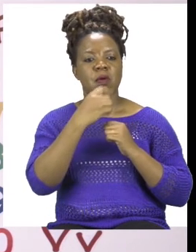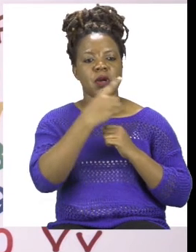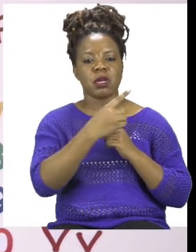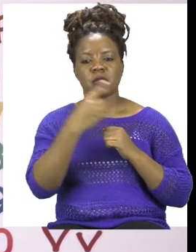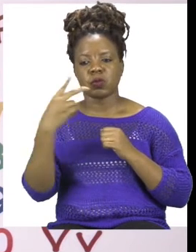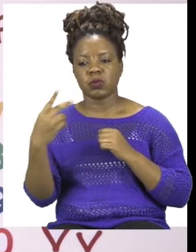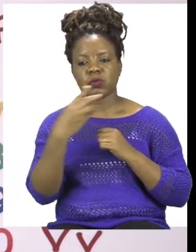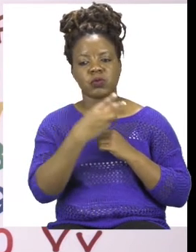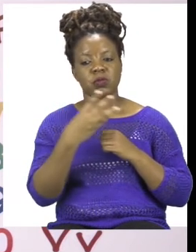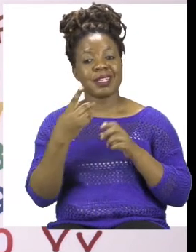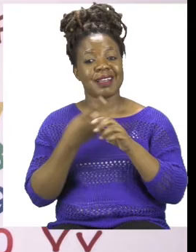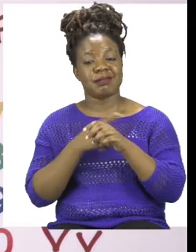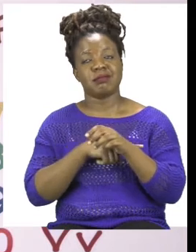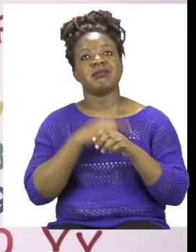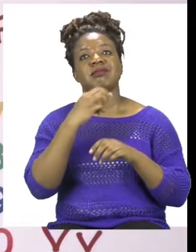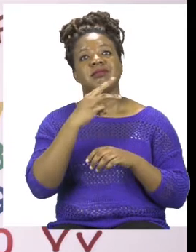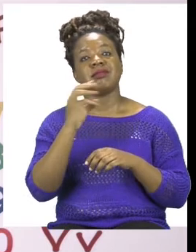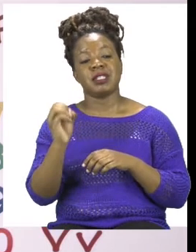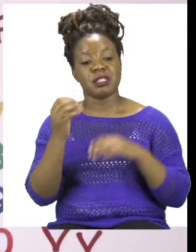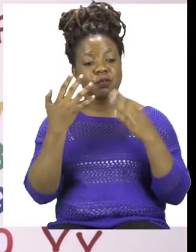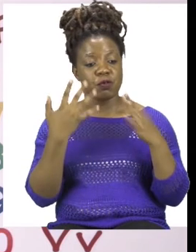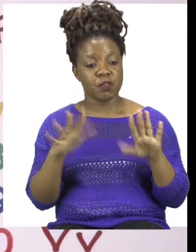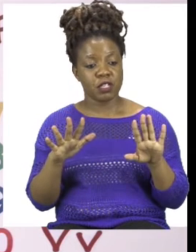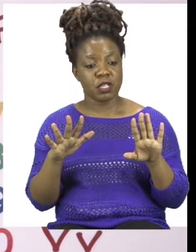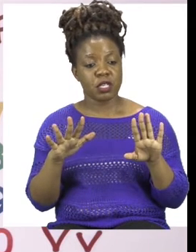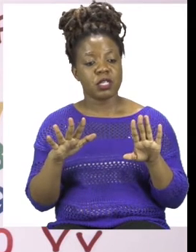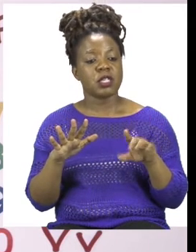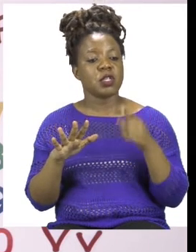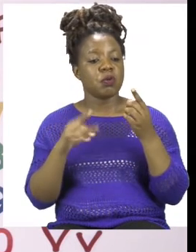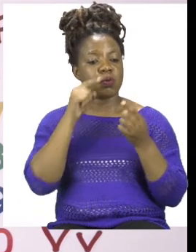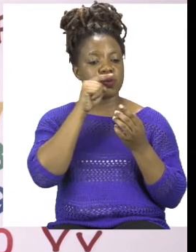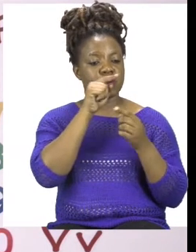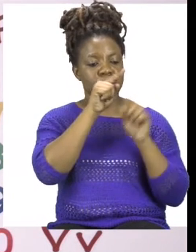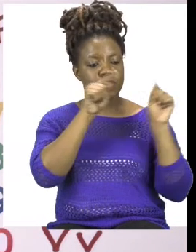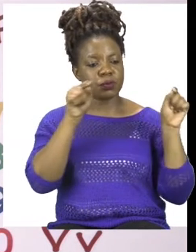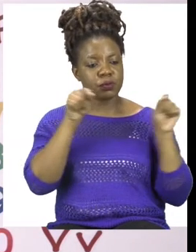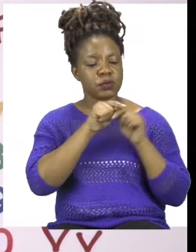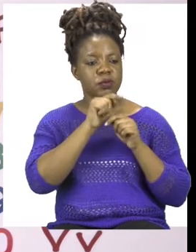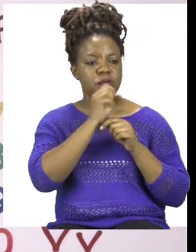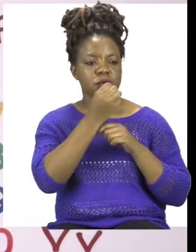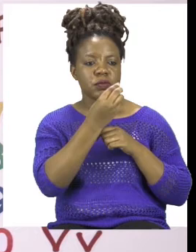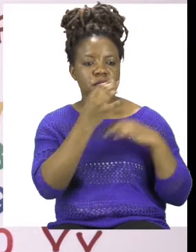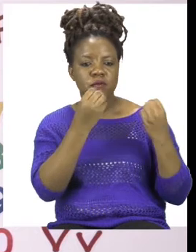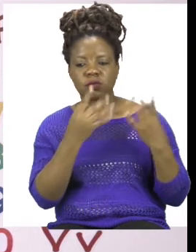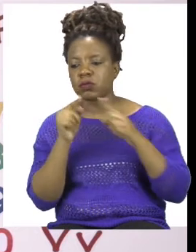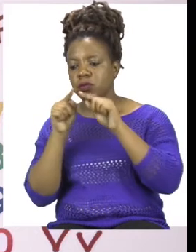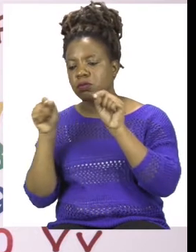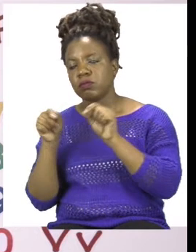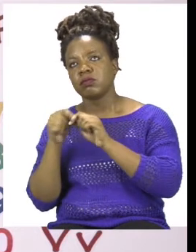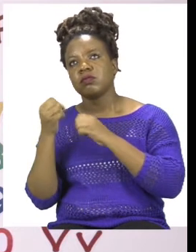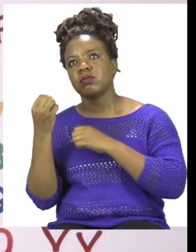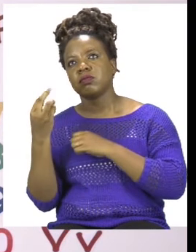by putting two boxes and then counting up to 30 until we are done sharing equally.